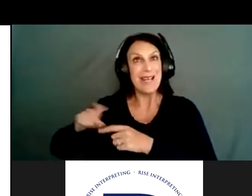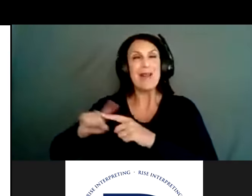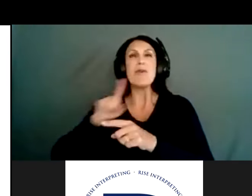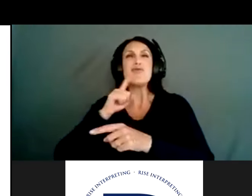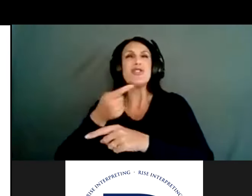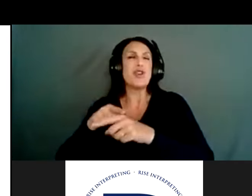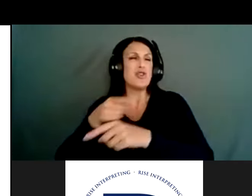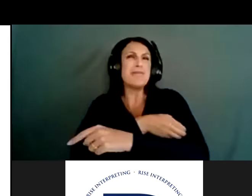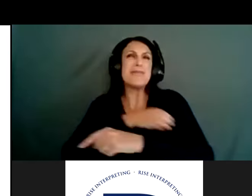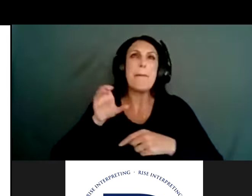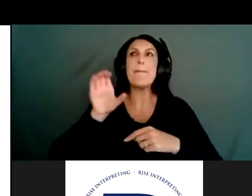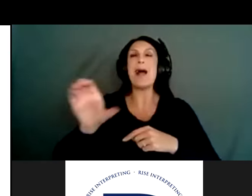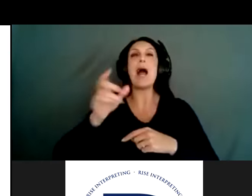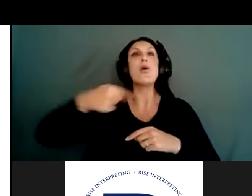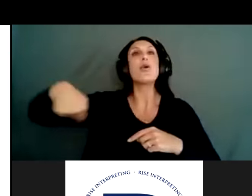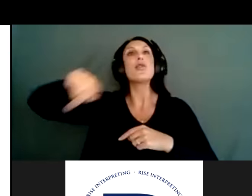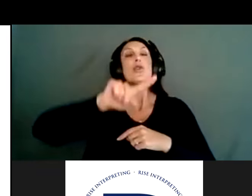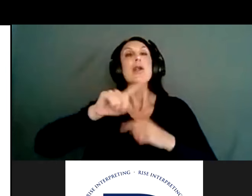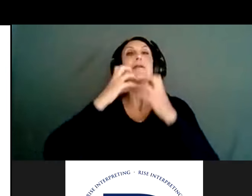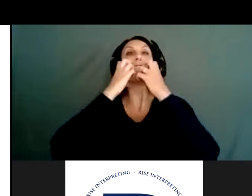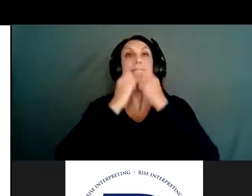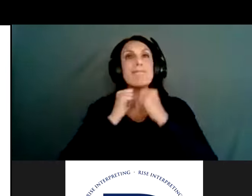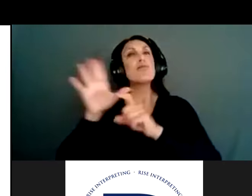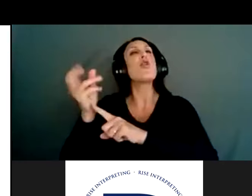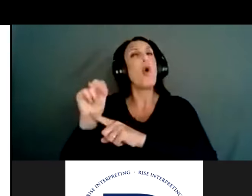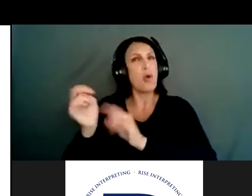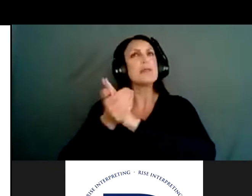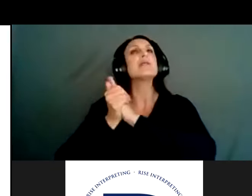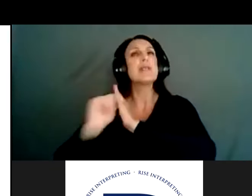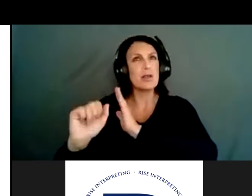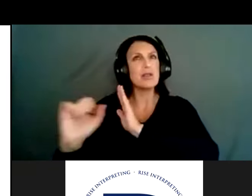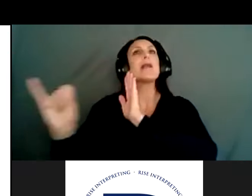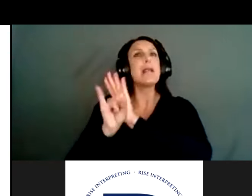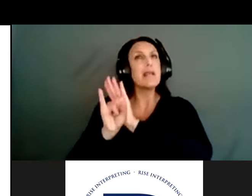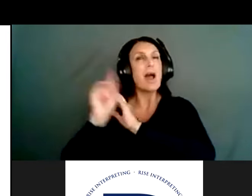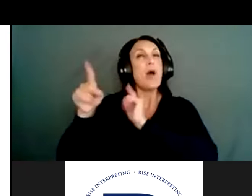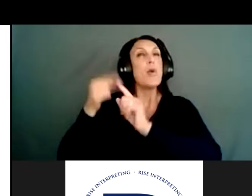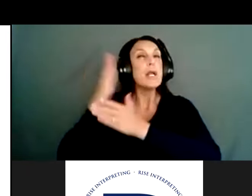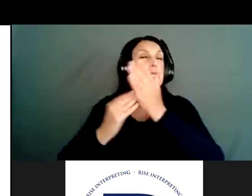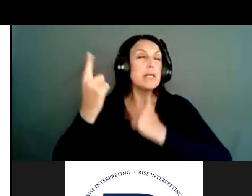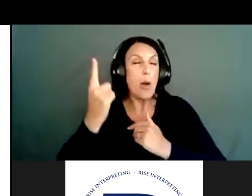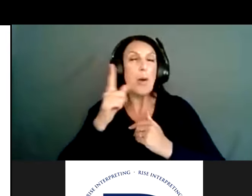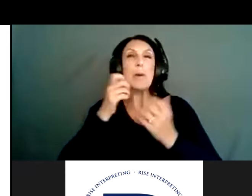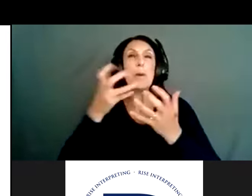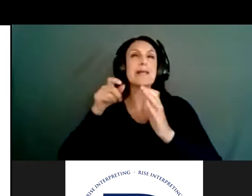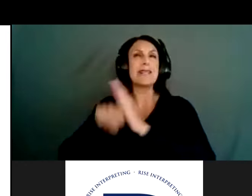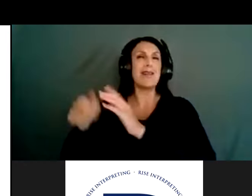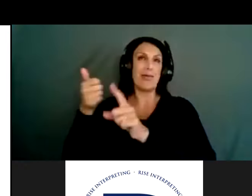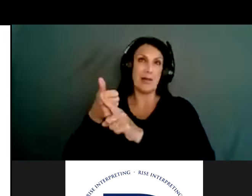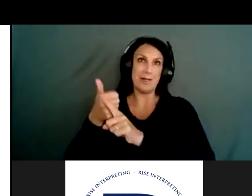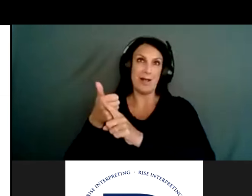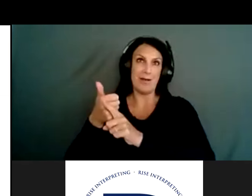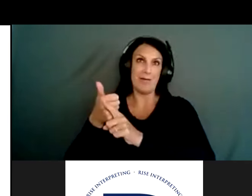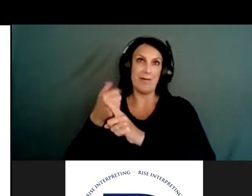firearm community to embrace their own skills to identify when someone is having thoughts of suicide and moving from least